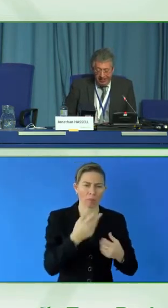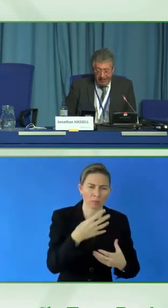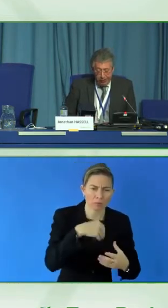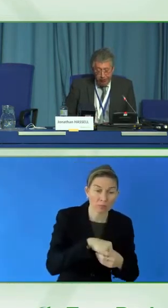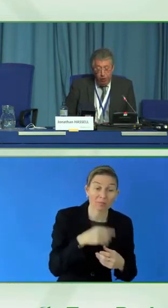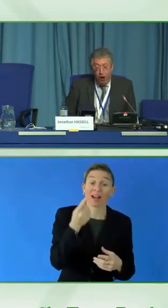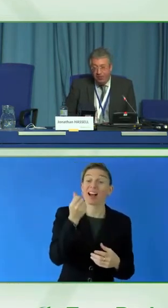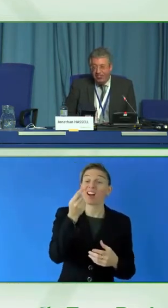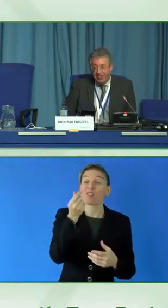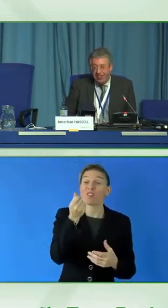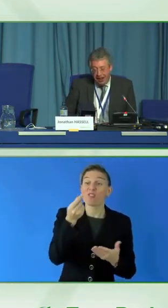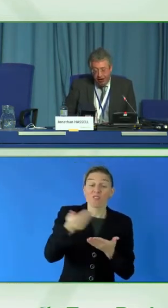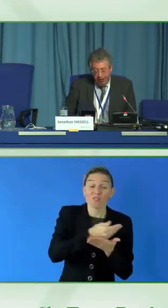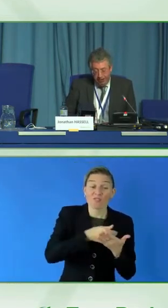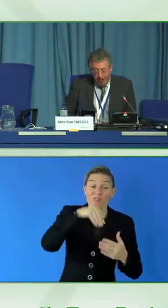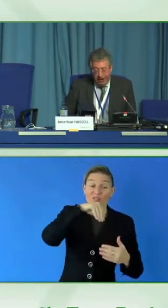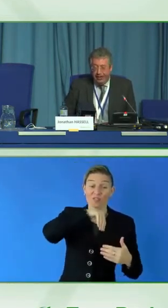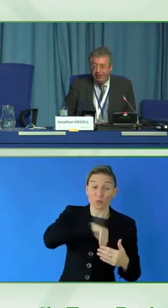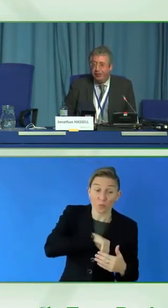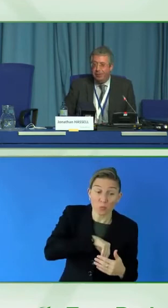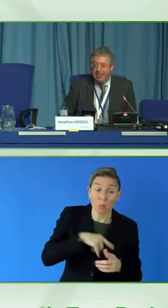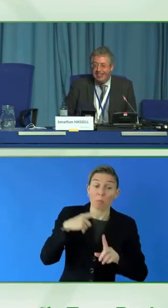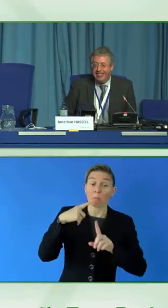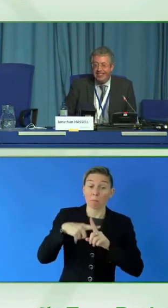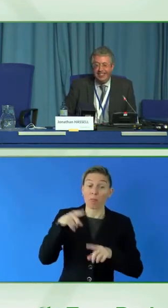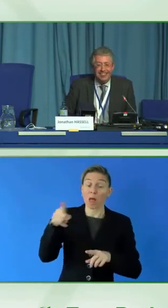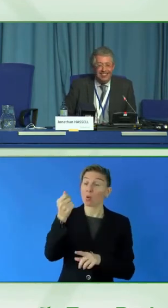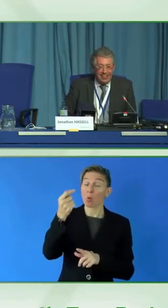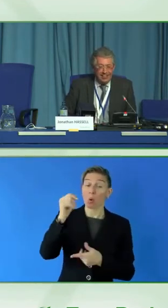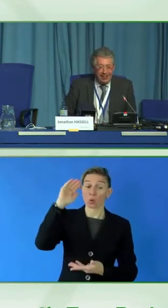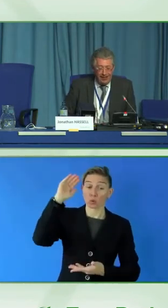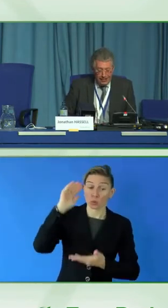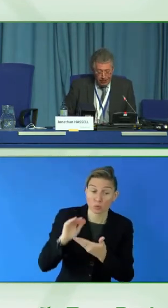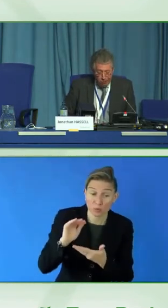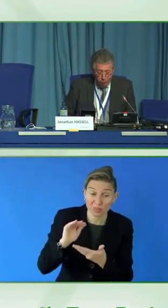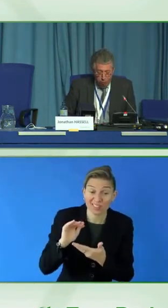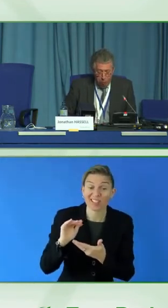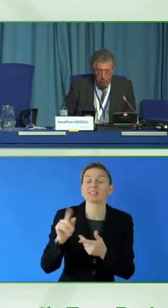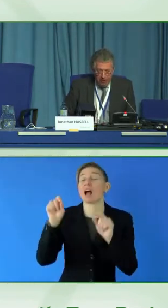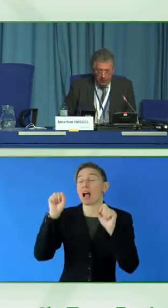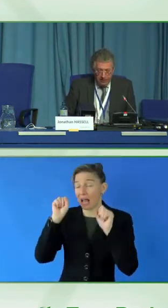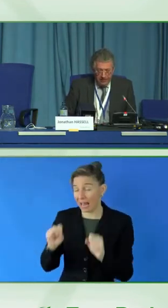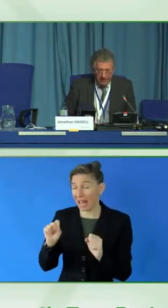while meeting the legal requirements that they're currently failing to meet. Next slide.